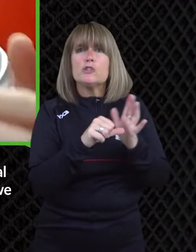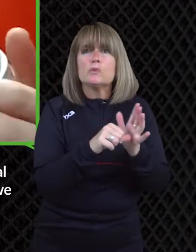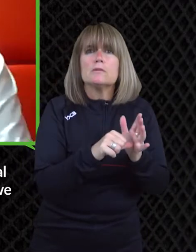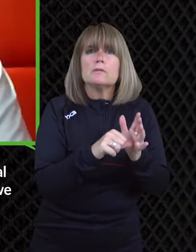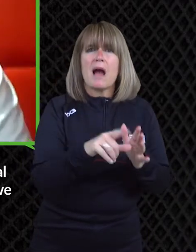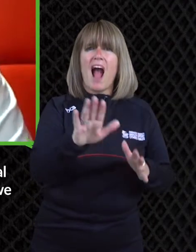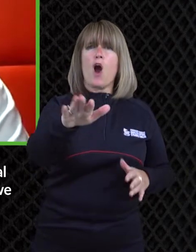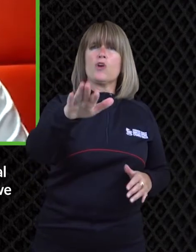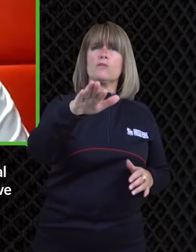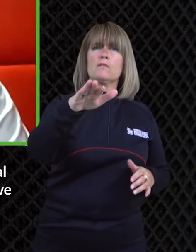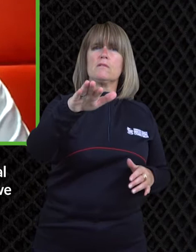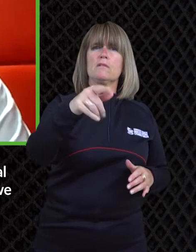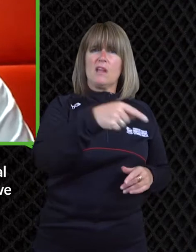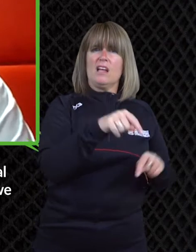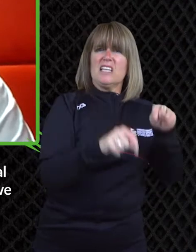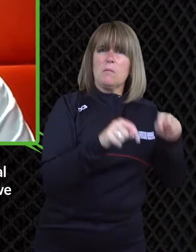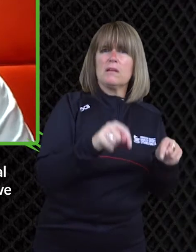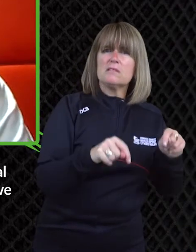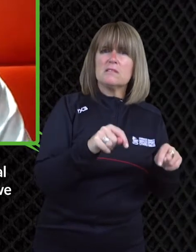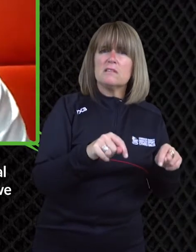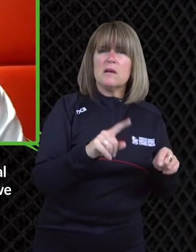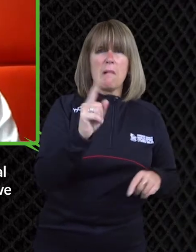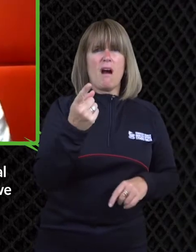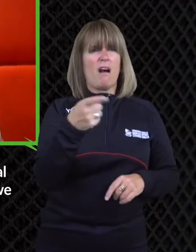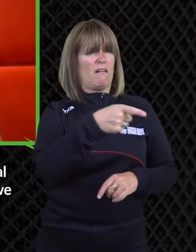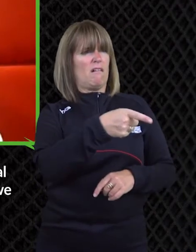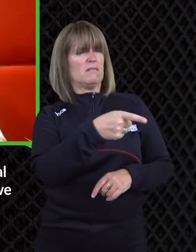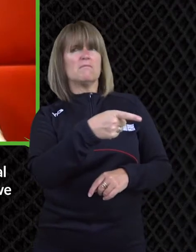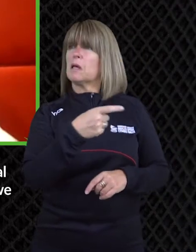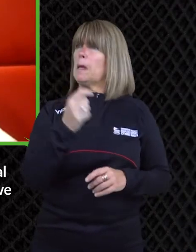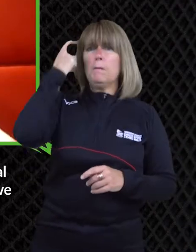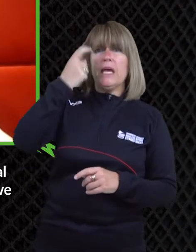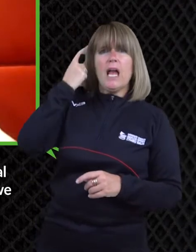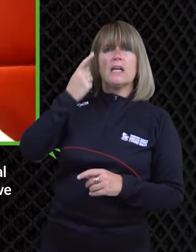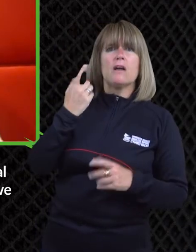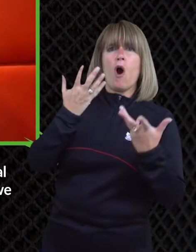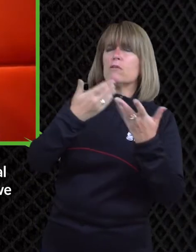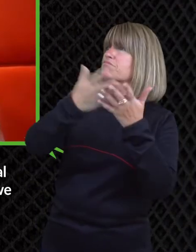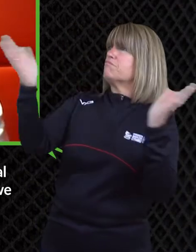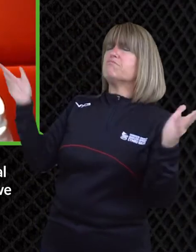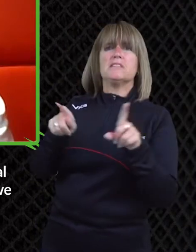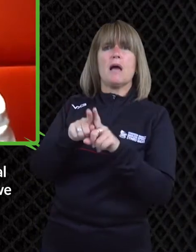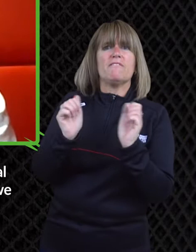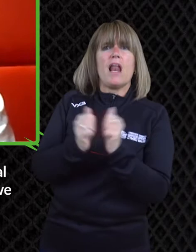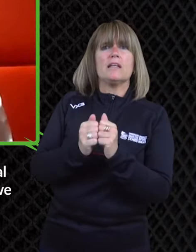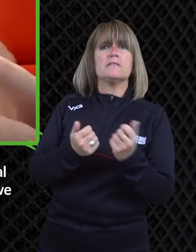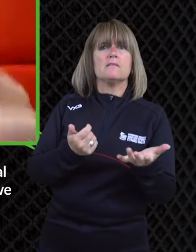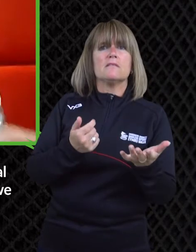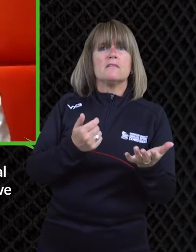with these paralympians we can't just we have a problem in the media that once we find out that someone's in a certain